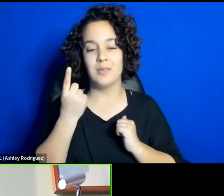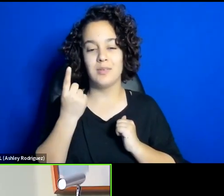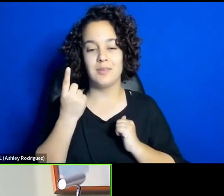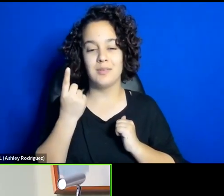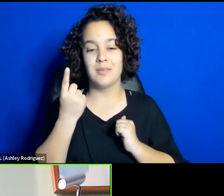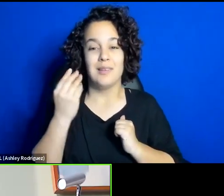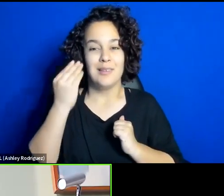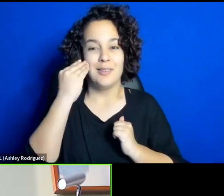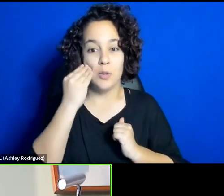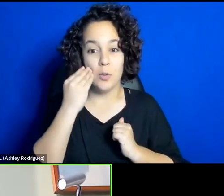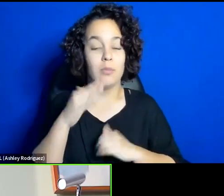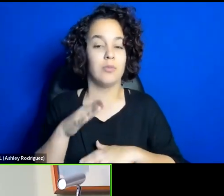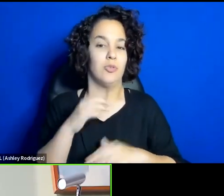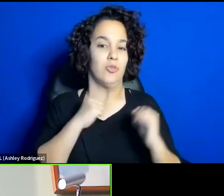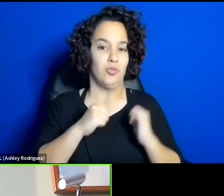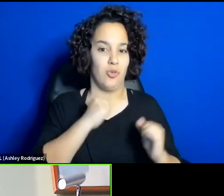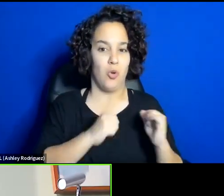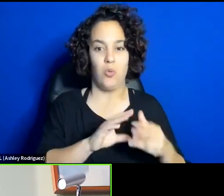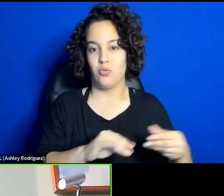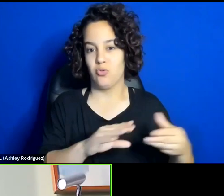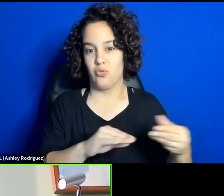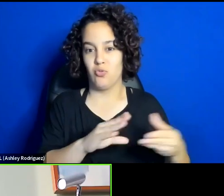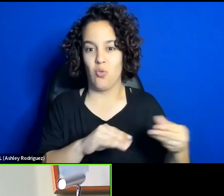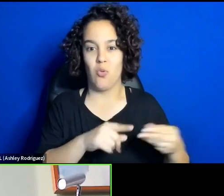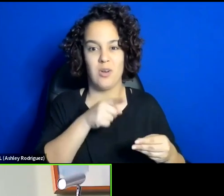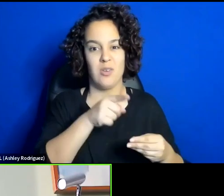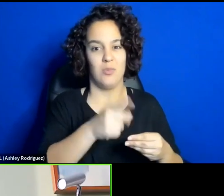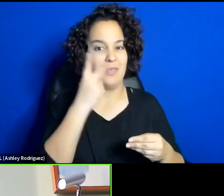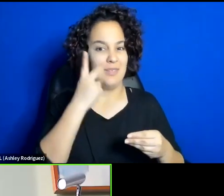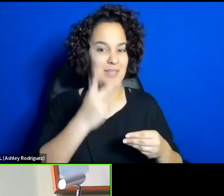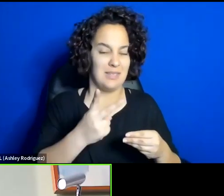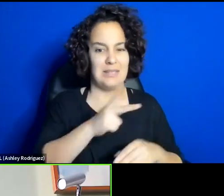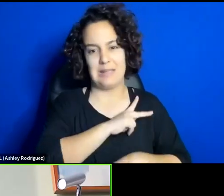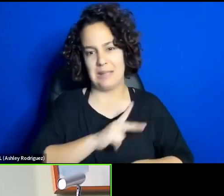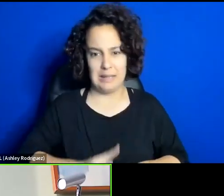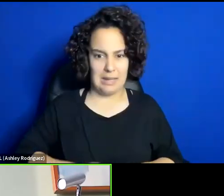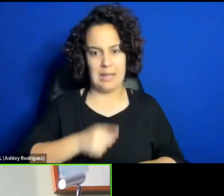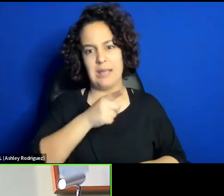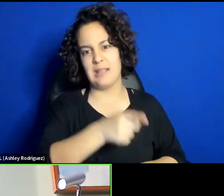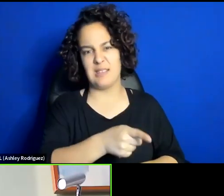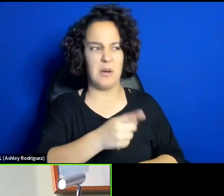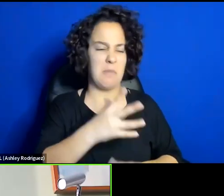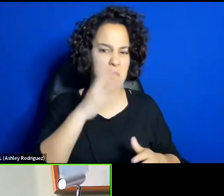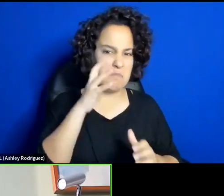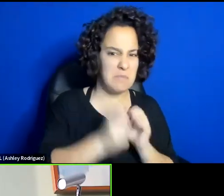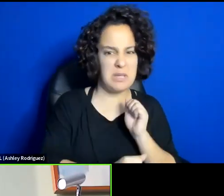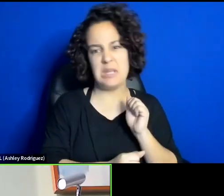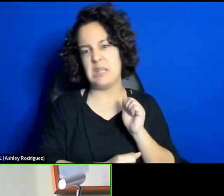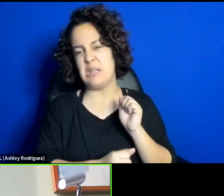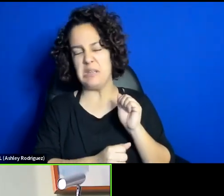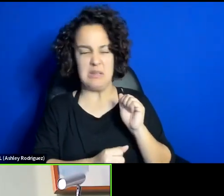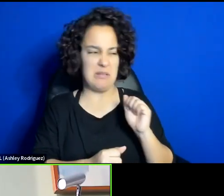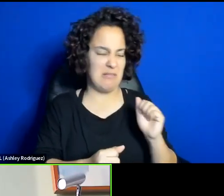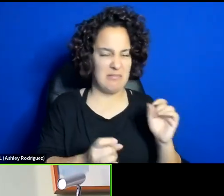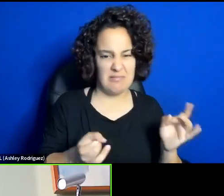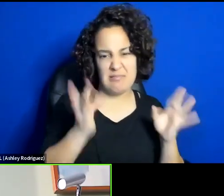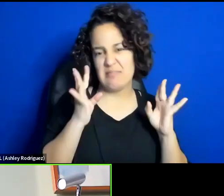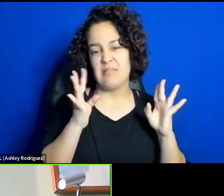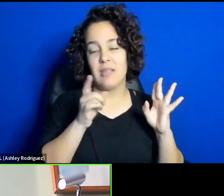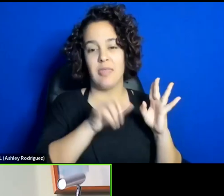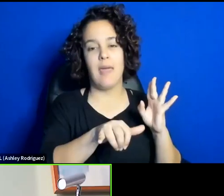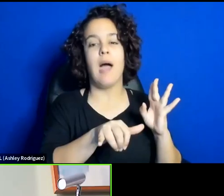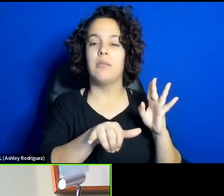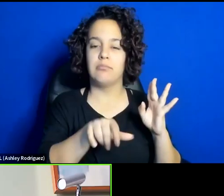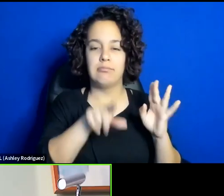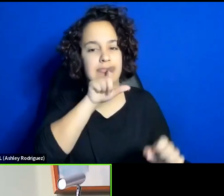king who did something really nasty and we mean we're talking about someone else. There's always metaphor involved with Iranian